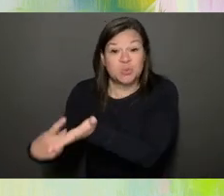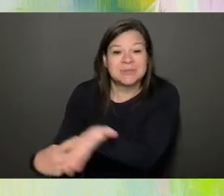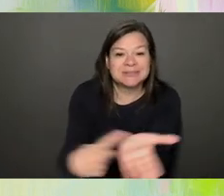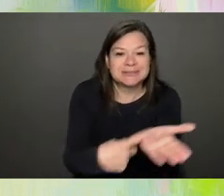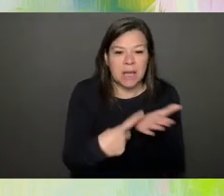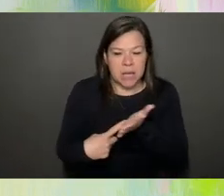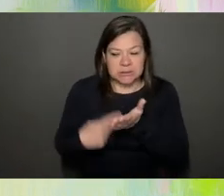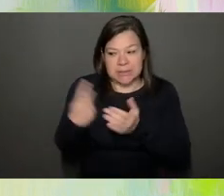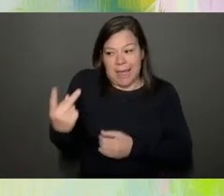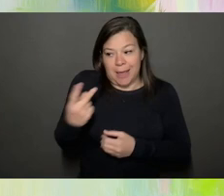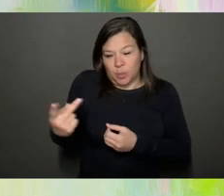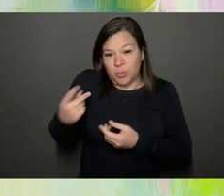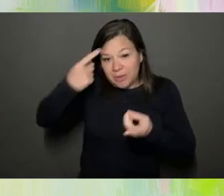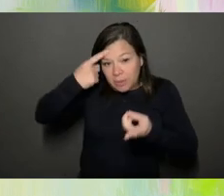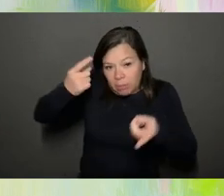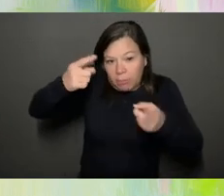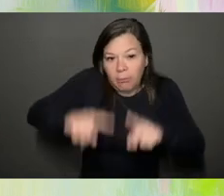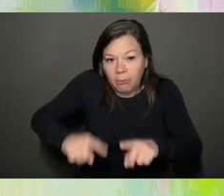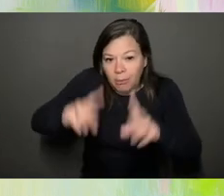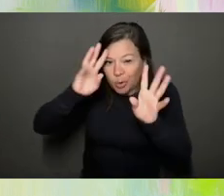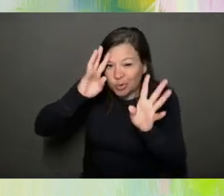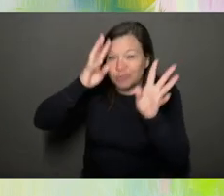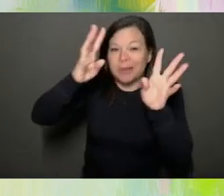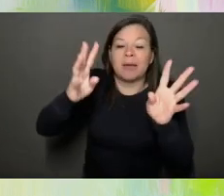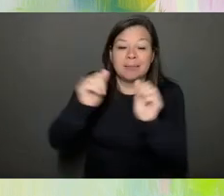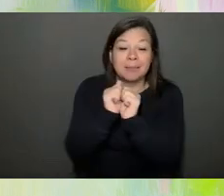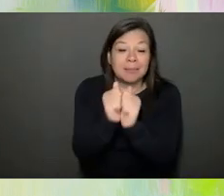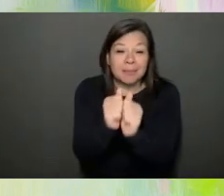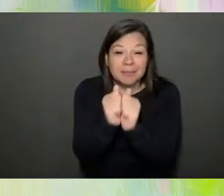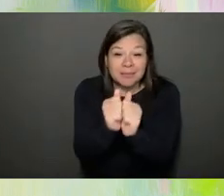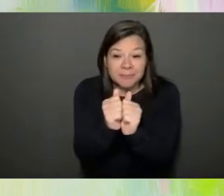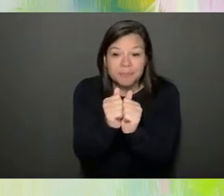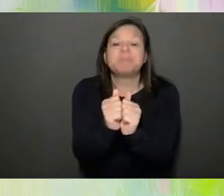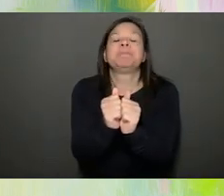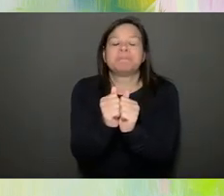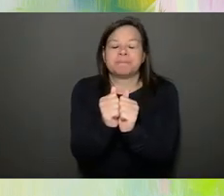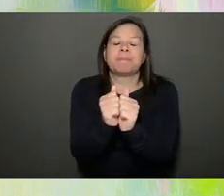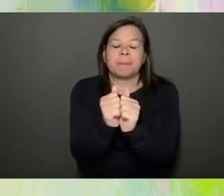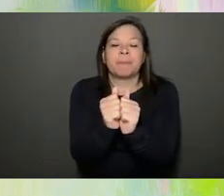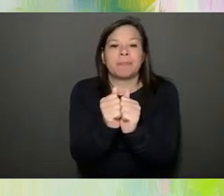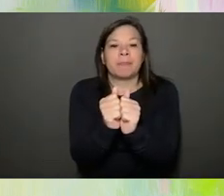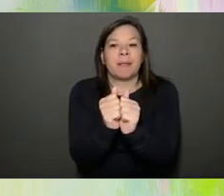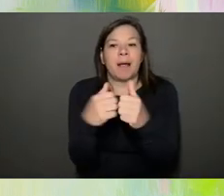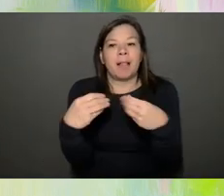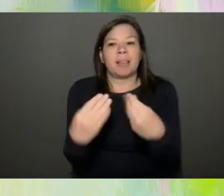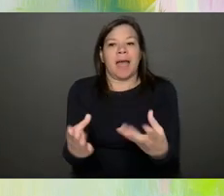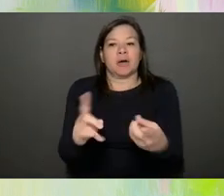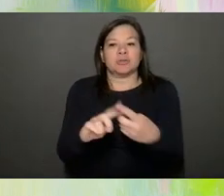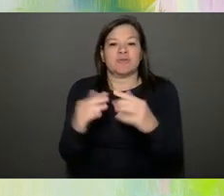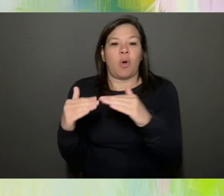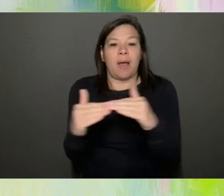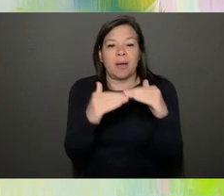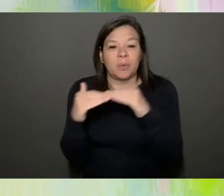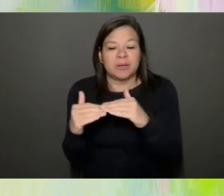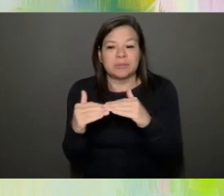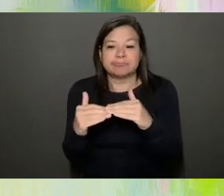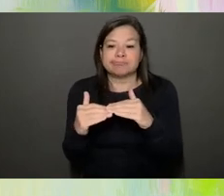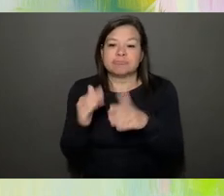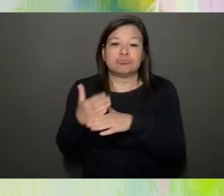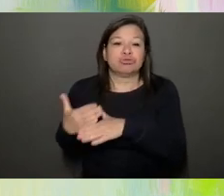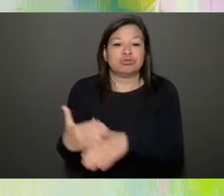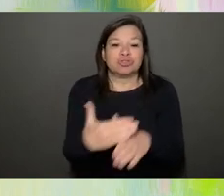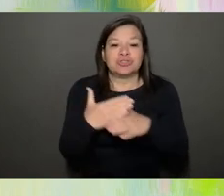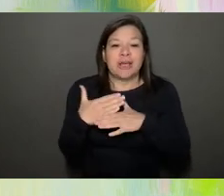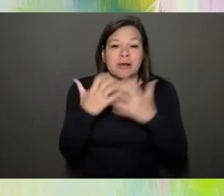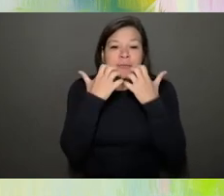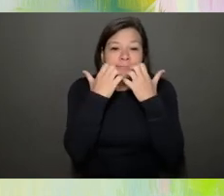together really gives an opportunity for equity, for shared value. And I think that's